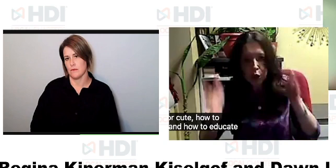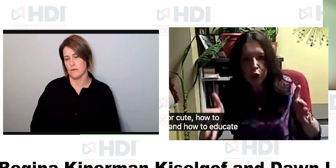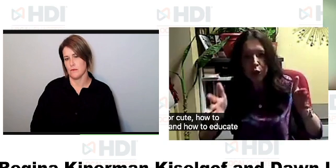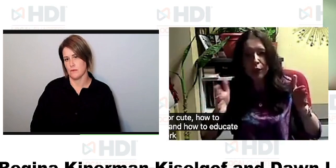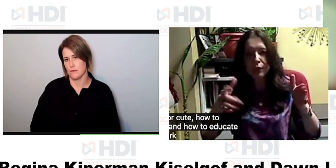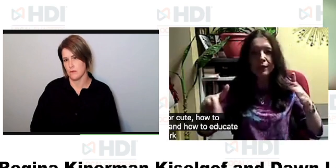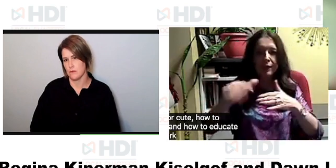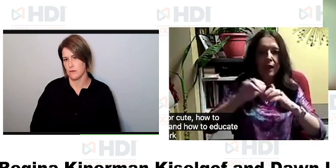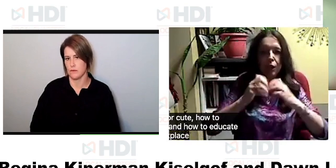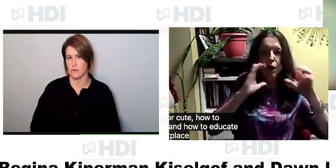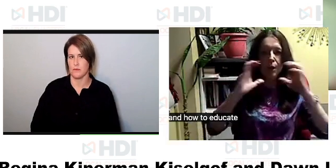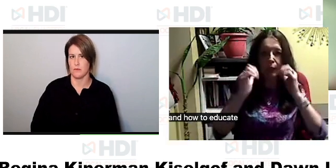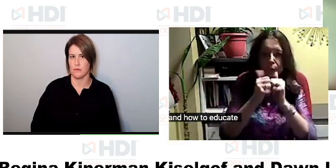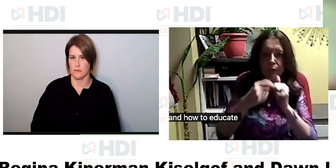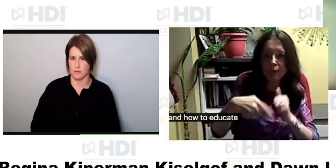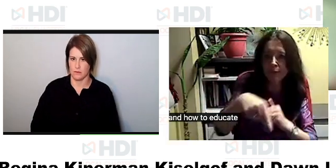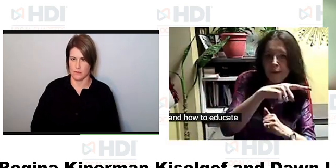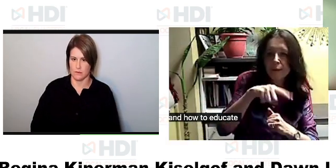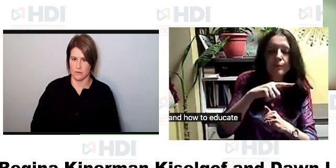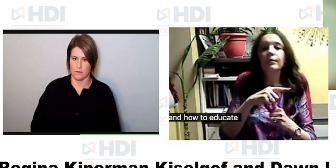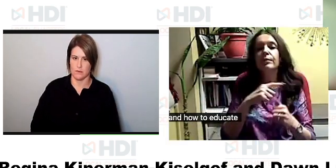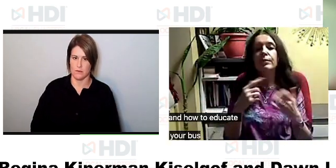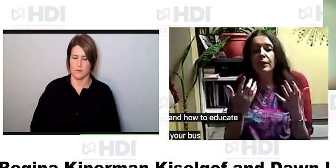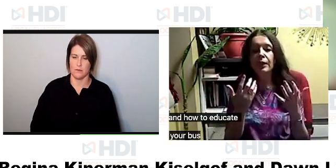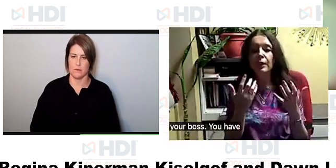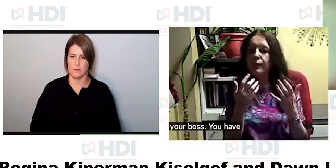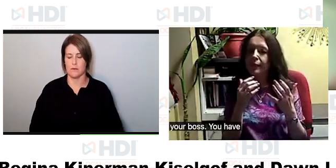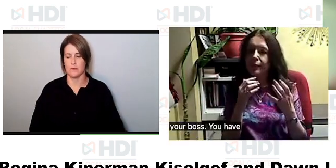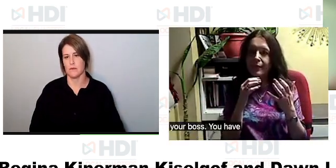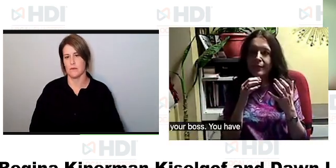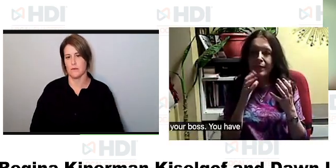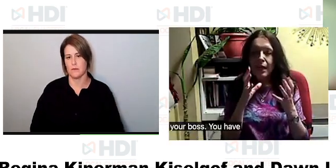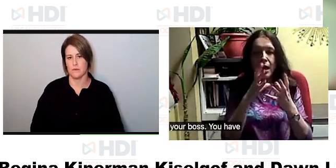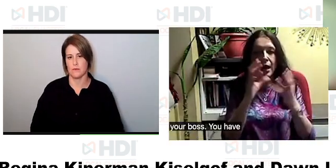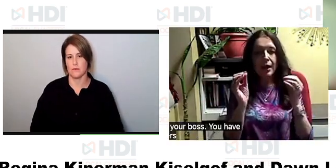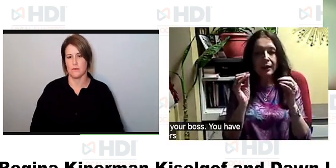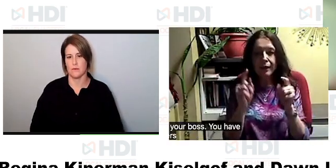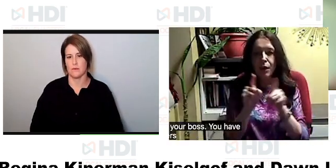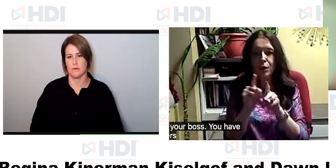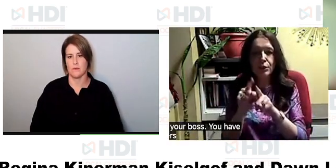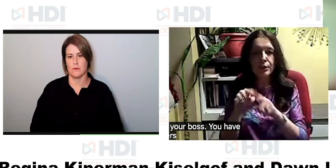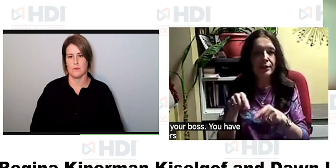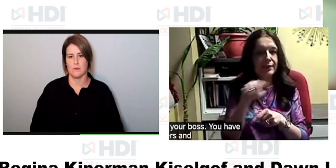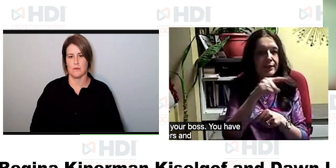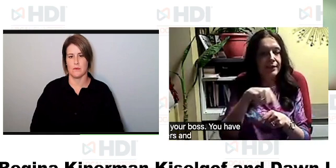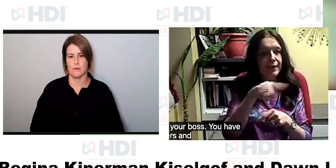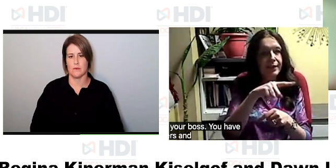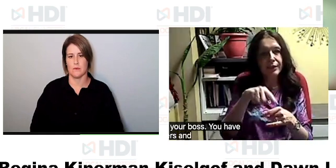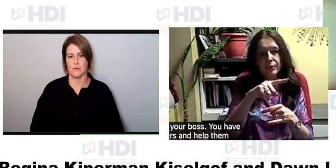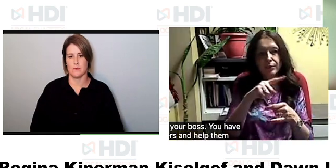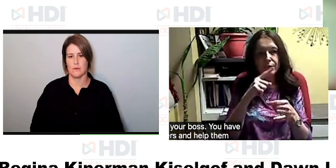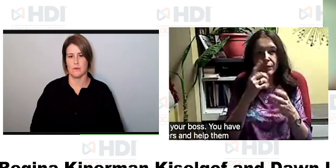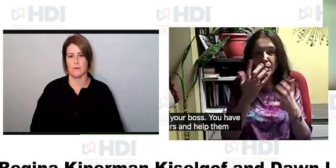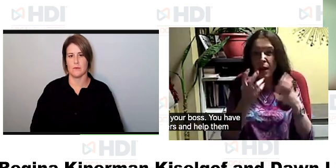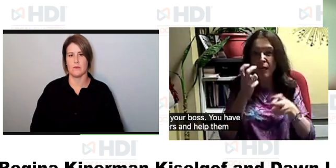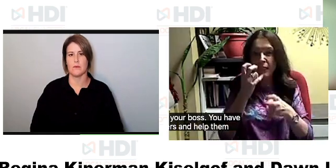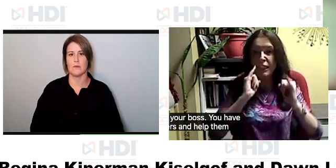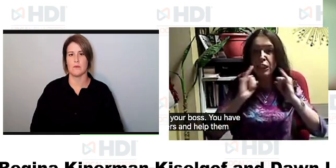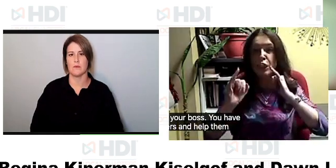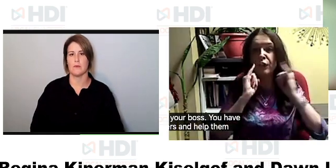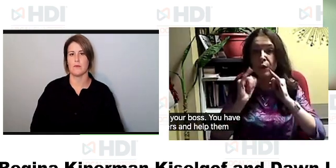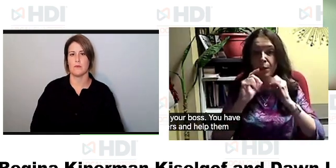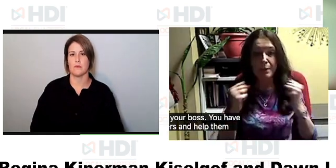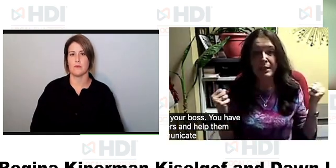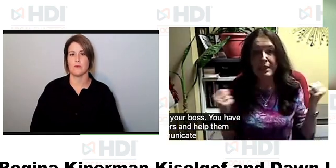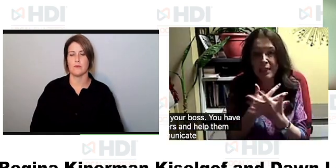workplace you have to talk to your boss you have to communicate with your peers and help them understand how best to